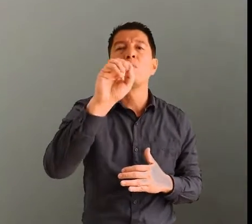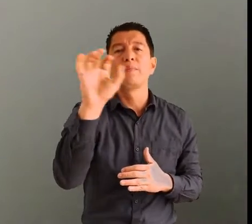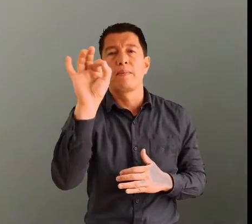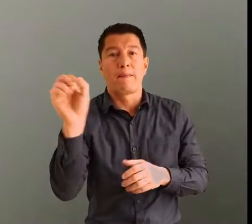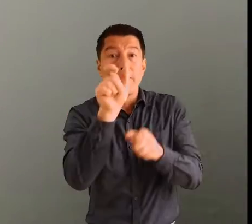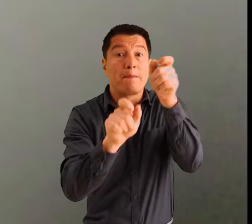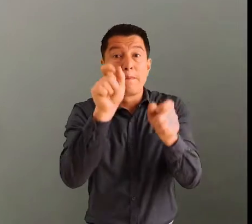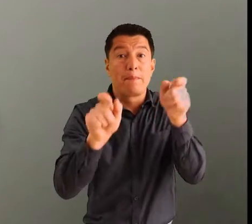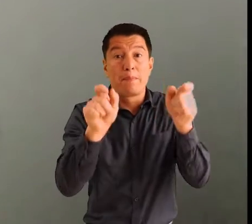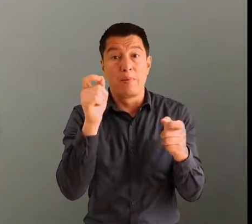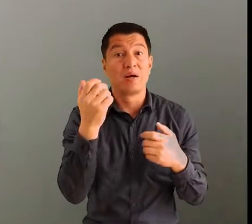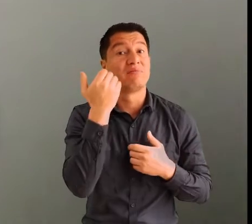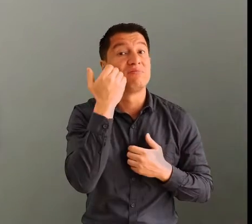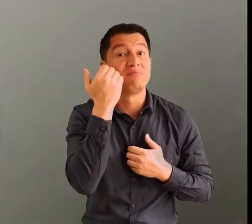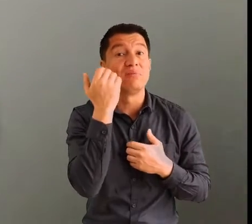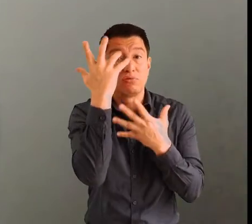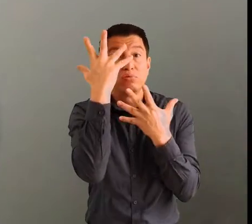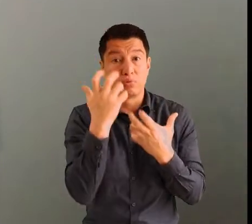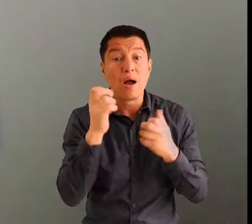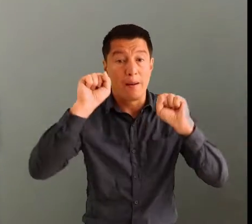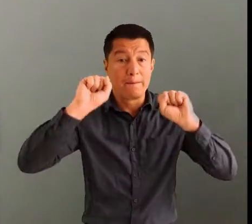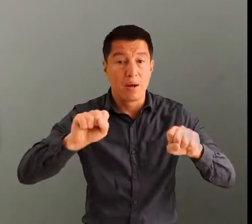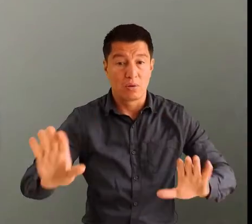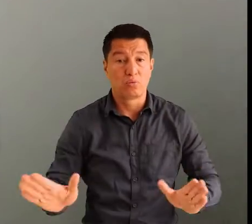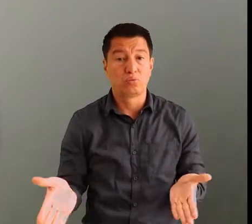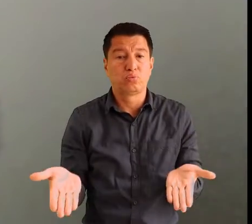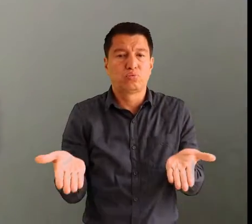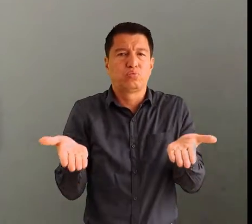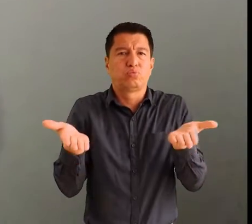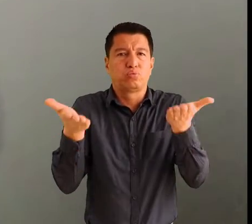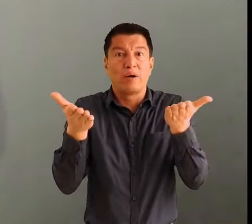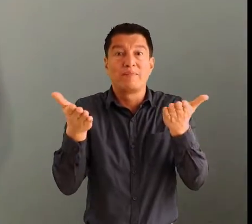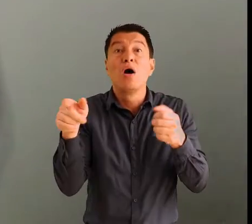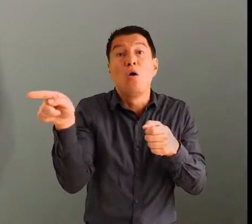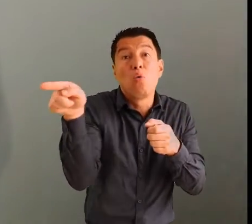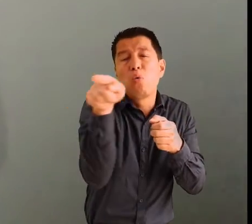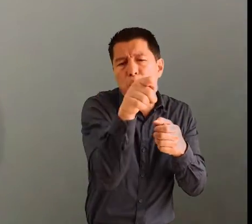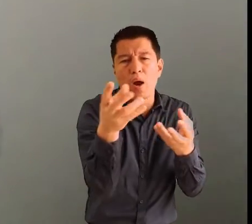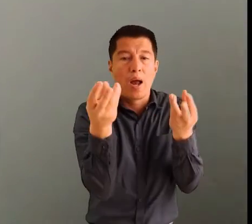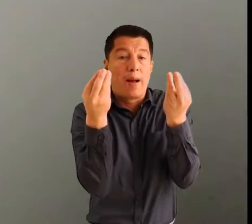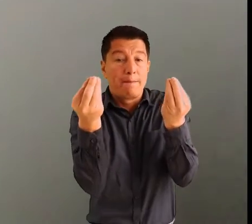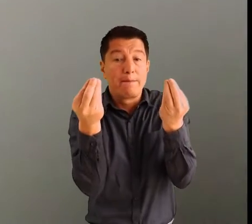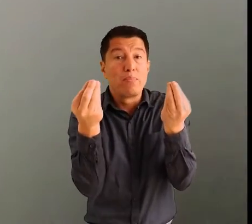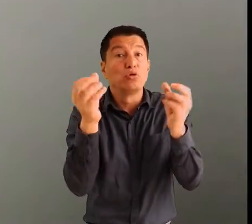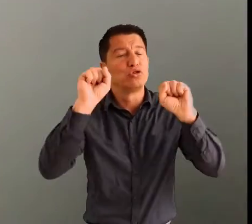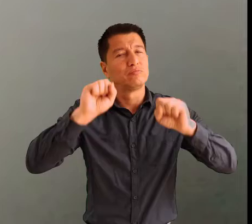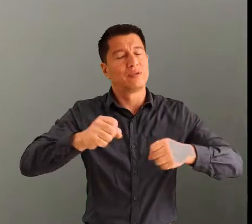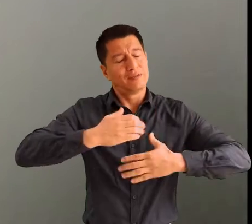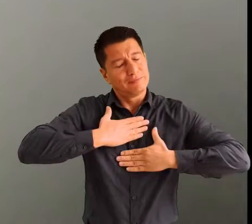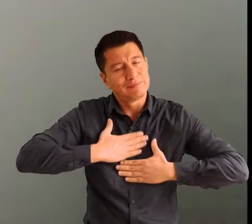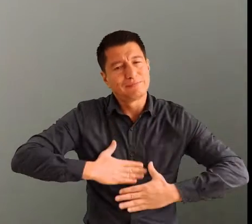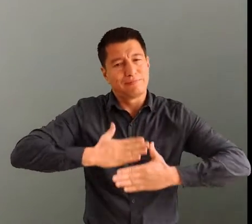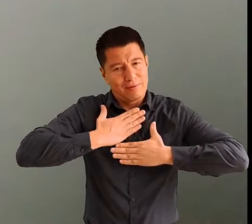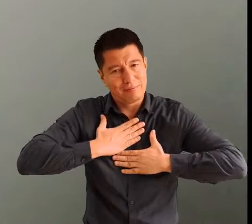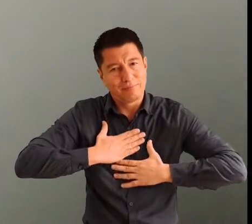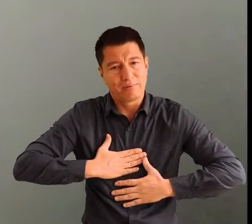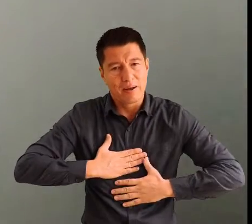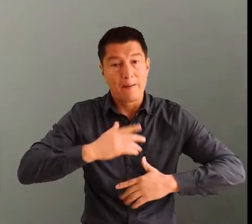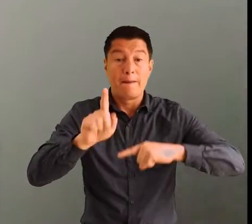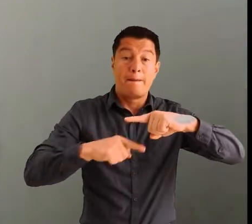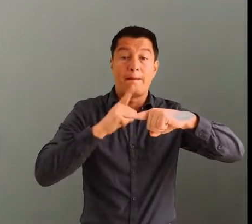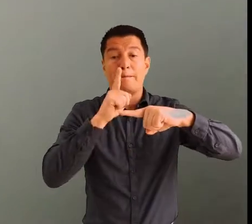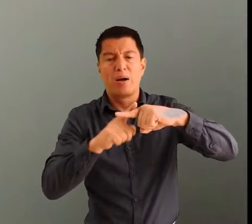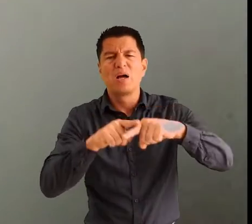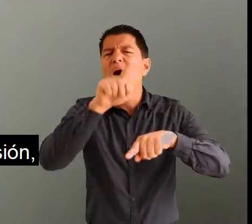90% of people with depression eventually respond well to the treatment, and almost all the patients gain some relief from these symptoms.